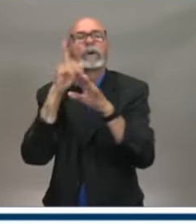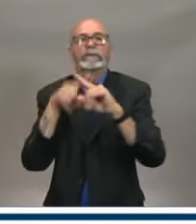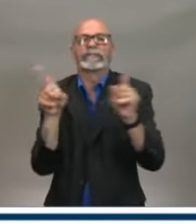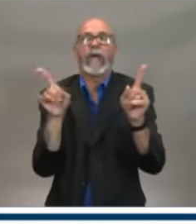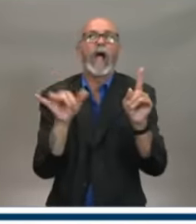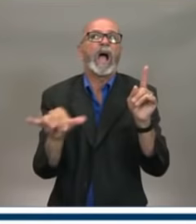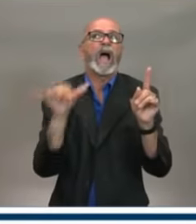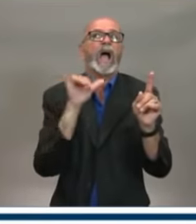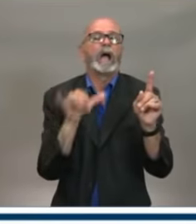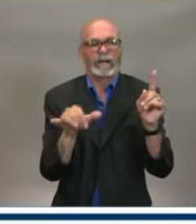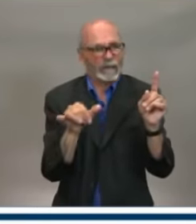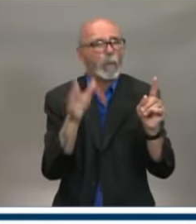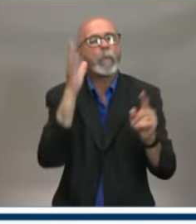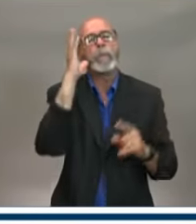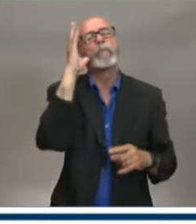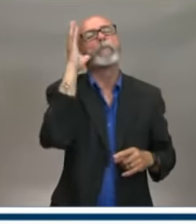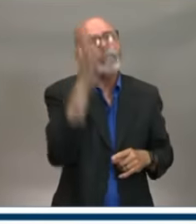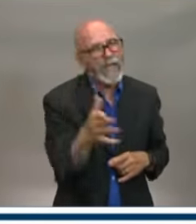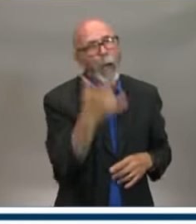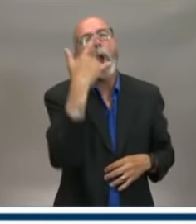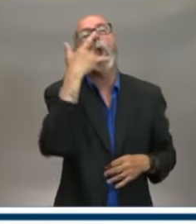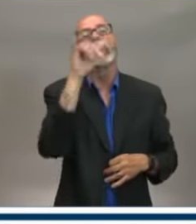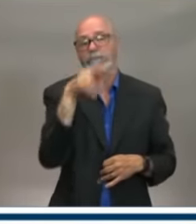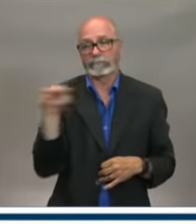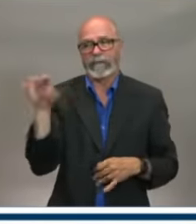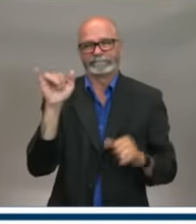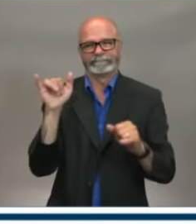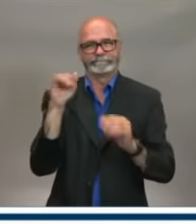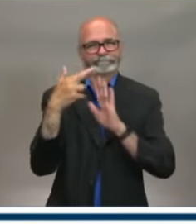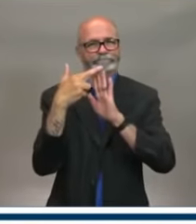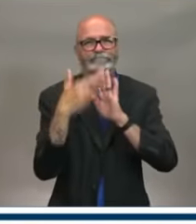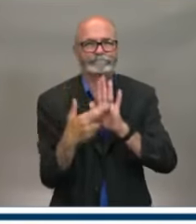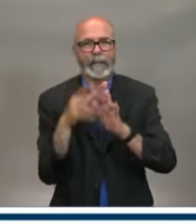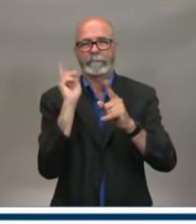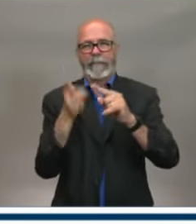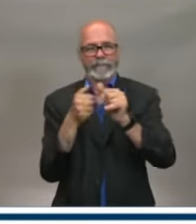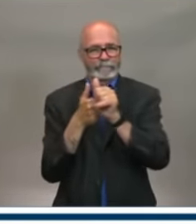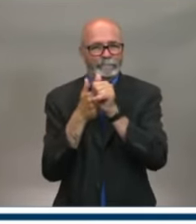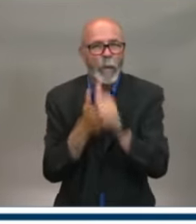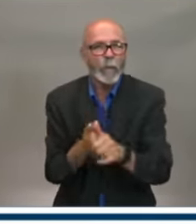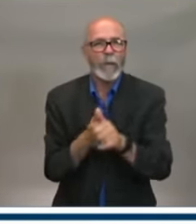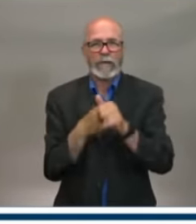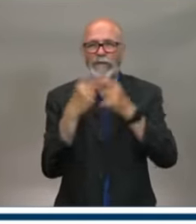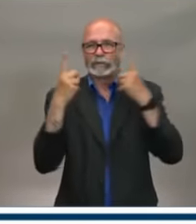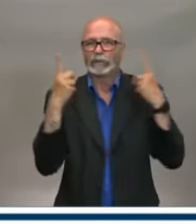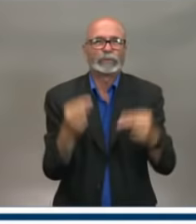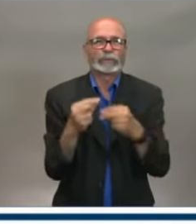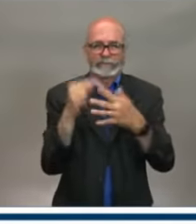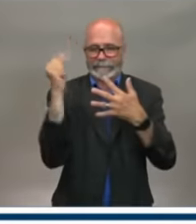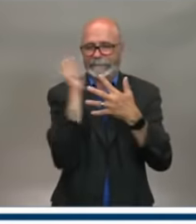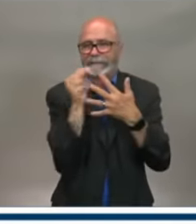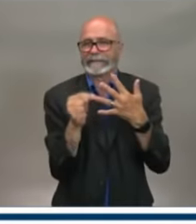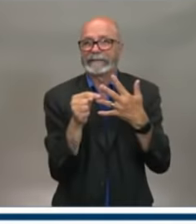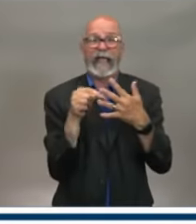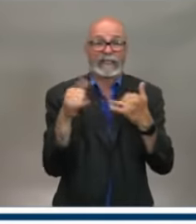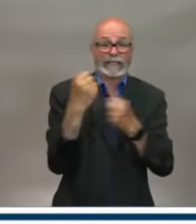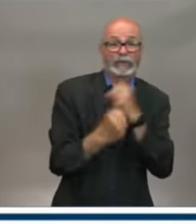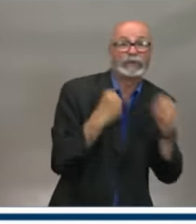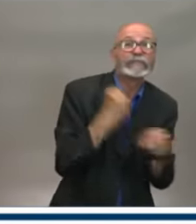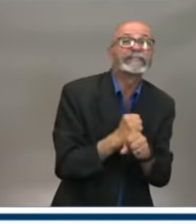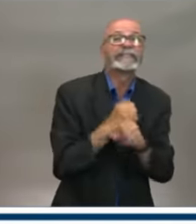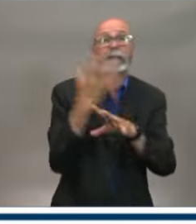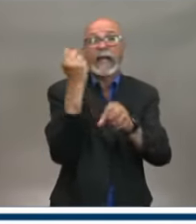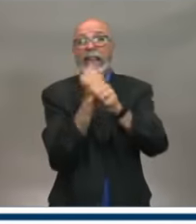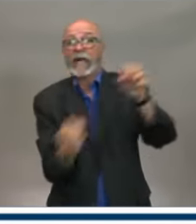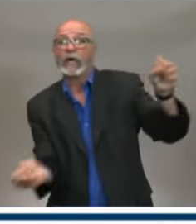health protocols that will be required will need to be followed. And as we look through this year and into next year, I mean, all of us globally